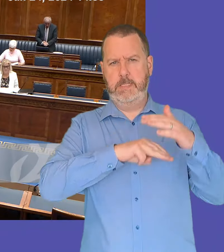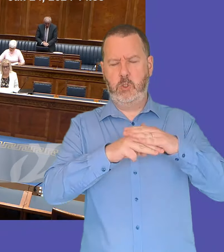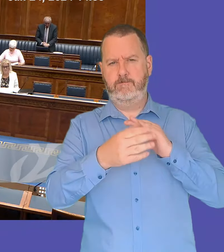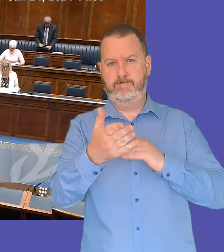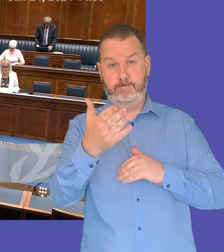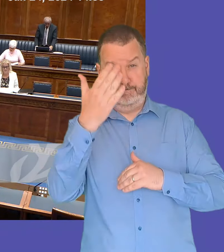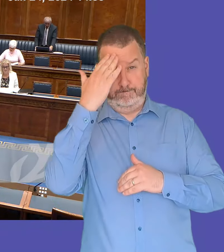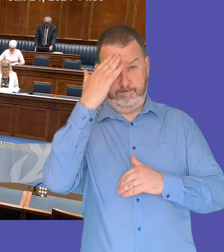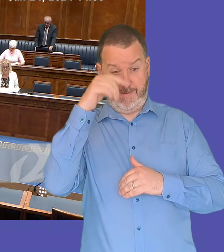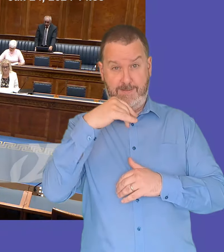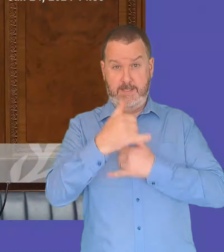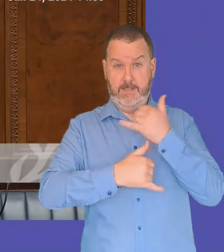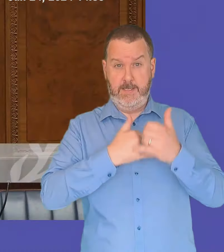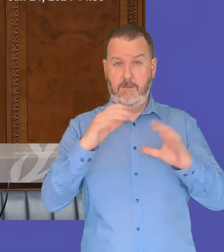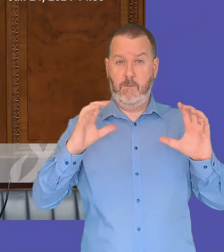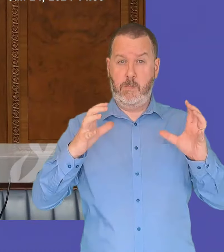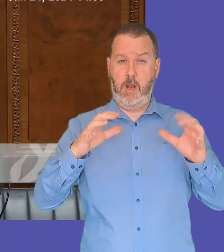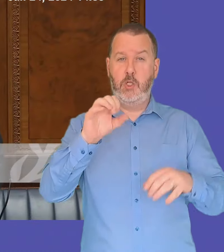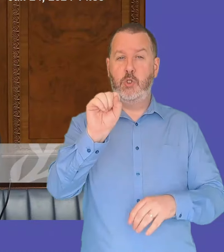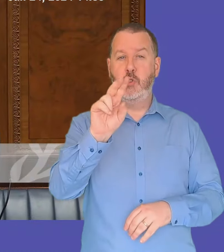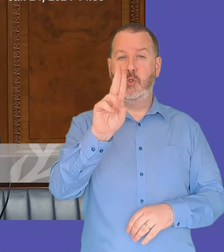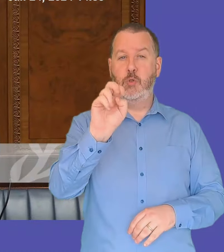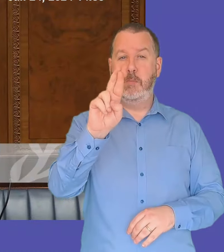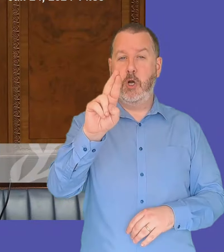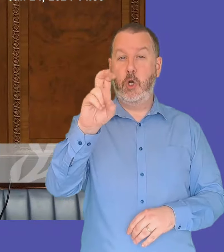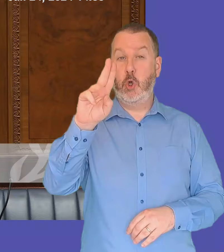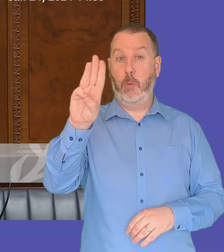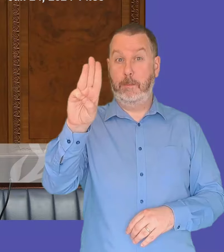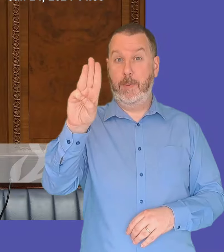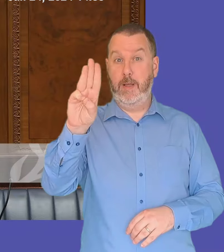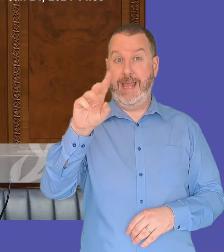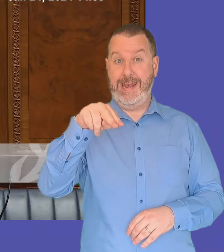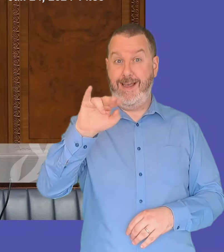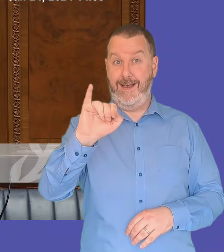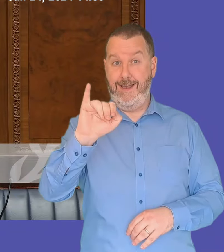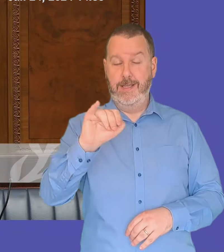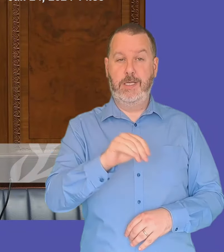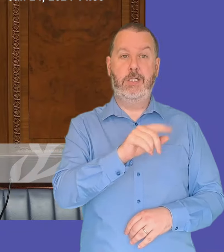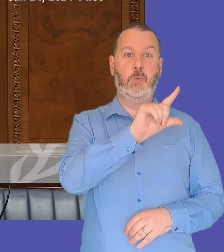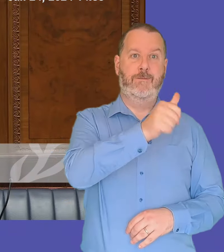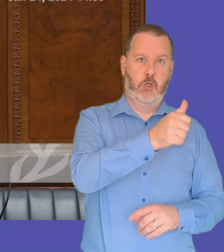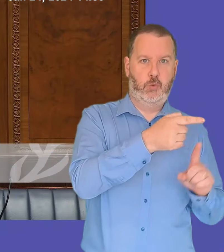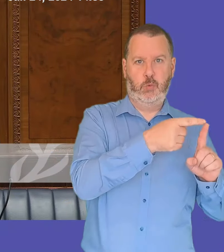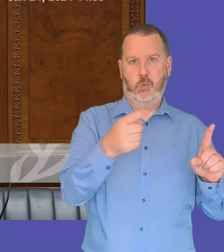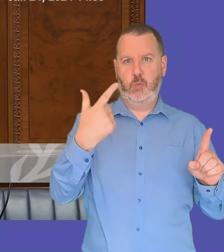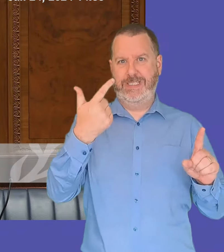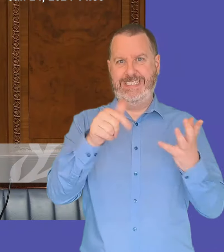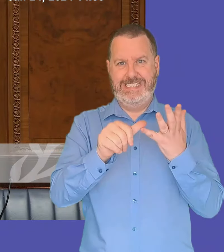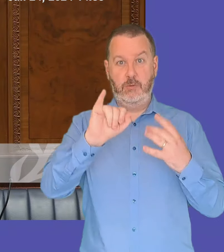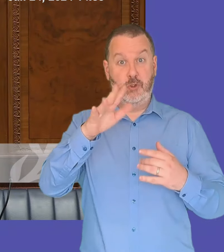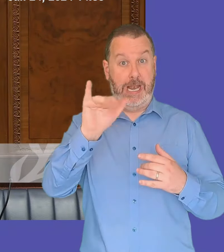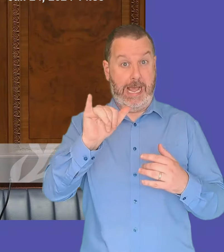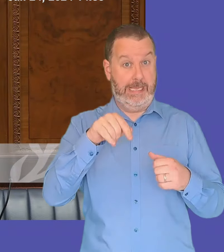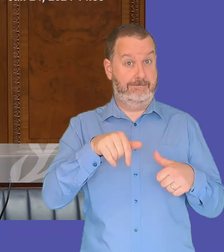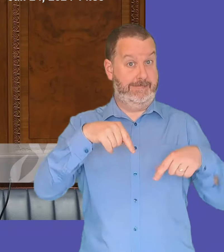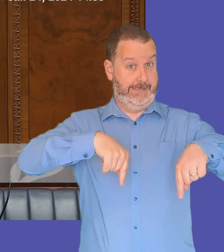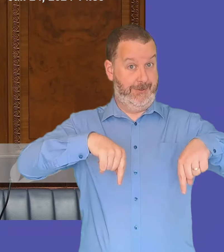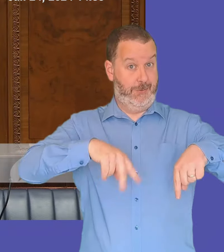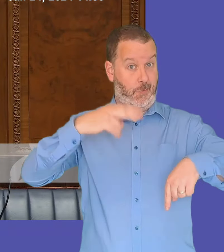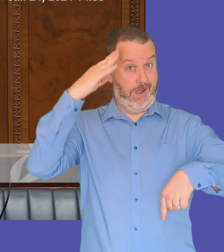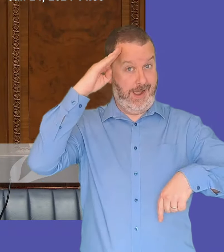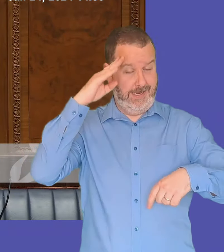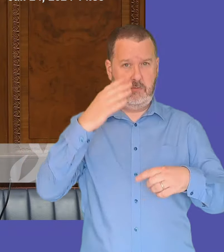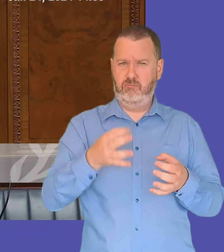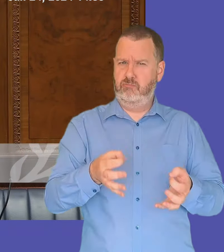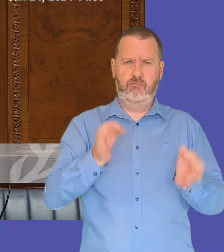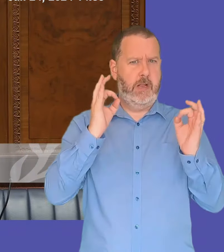this year's supercopy and it takes place between the 21st and the 26th of july would the first minister agree with me that this is a